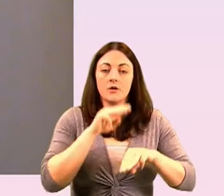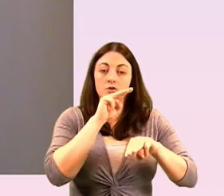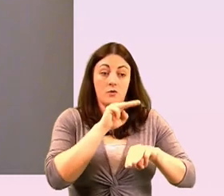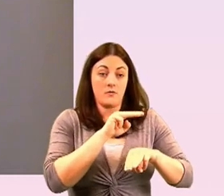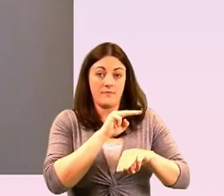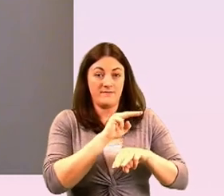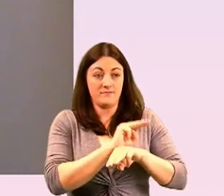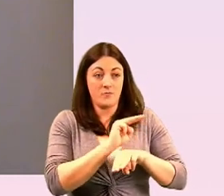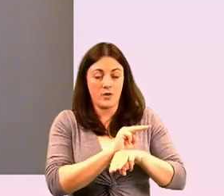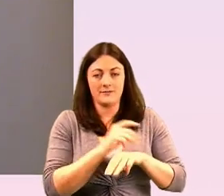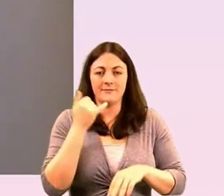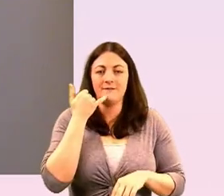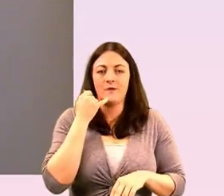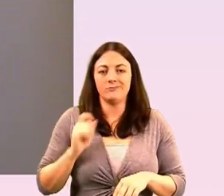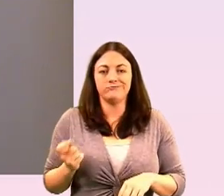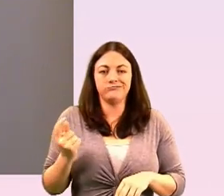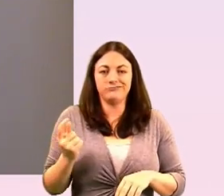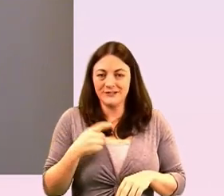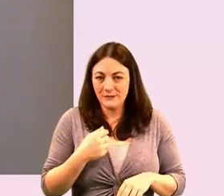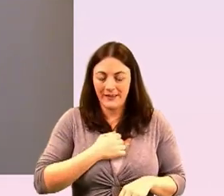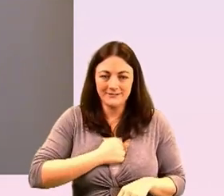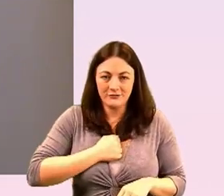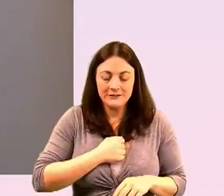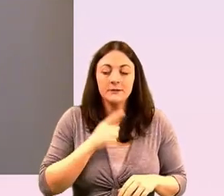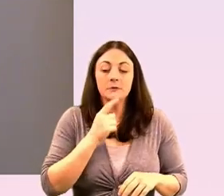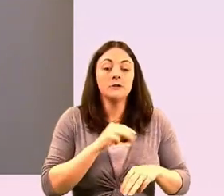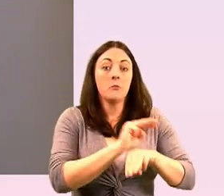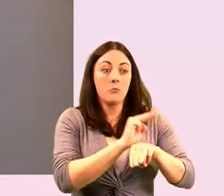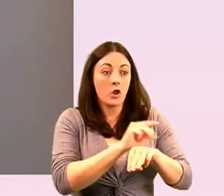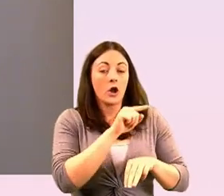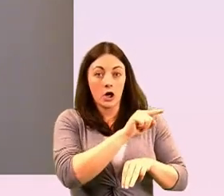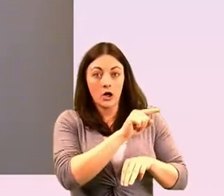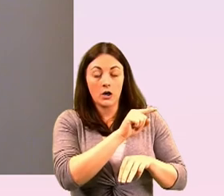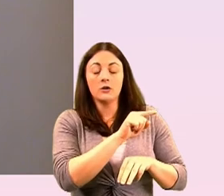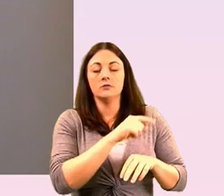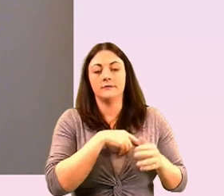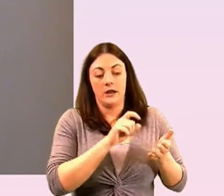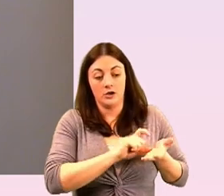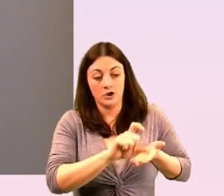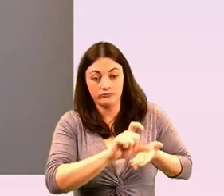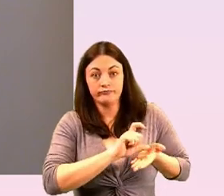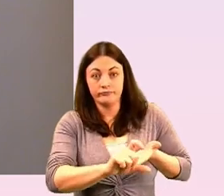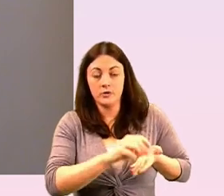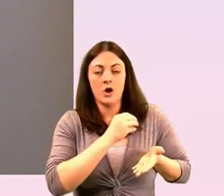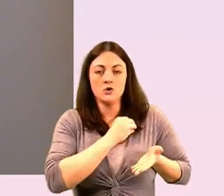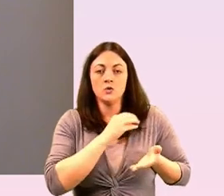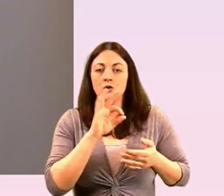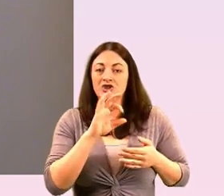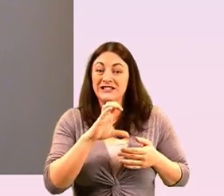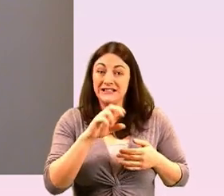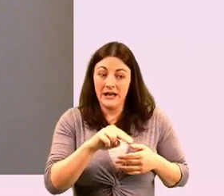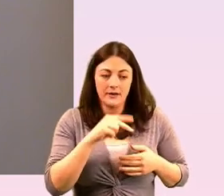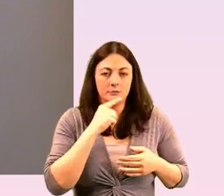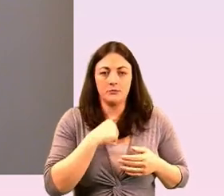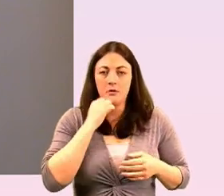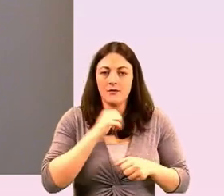oh excuse me mother contributes directly back into gcn um as our as our lead kind of event so um that was